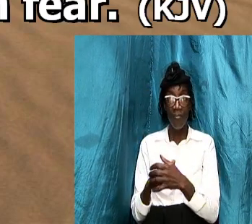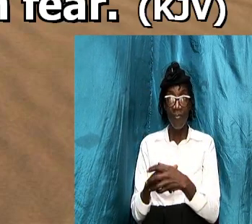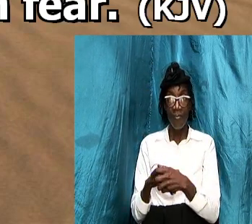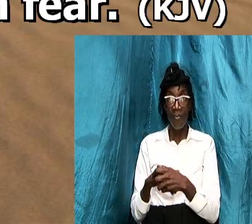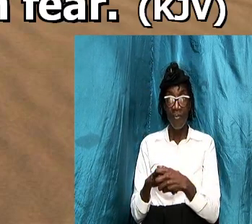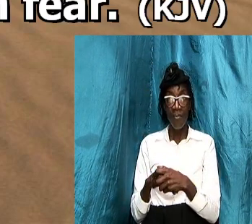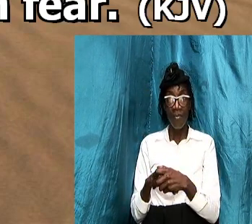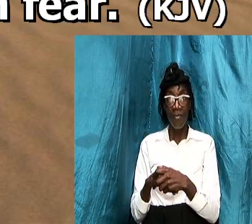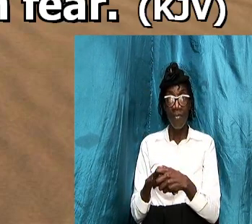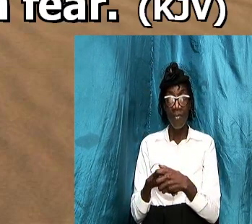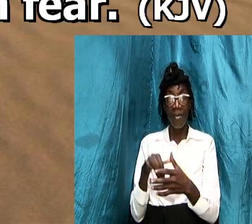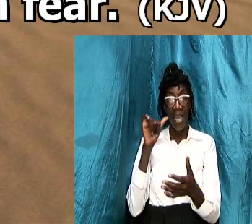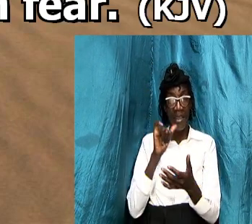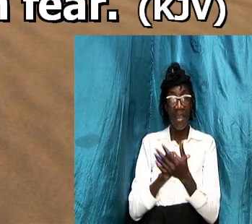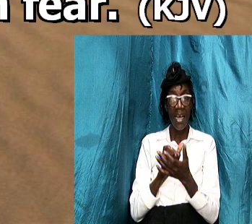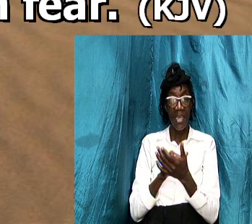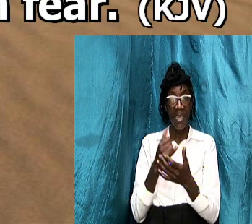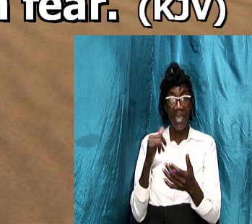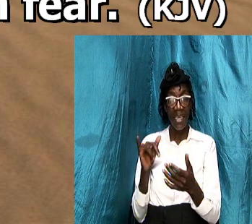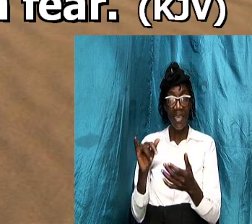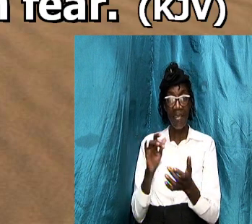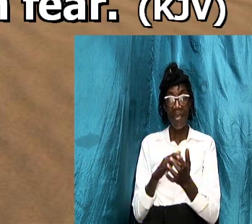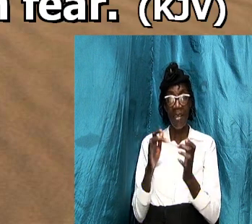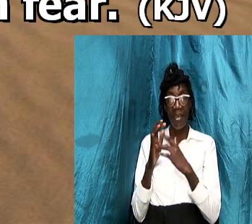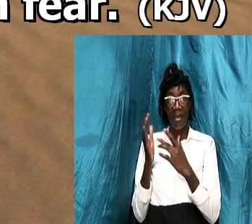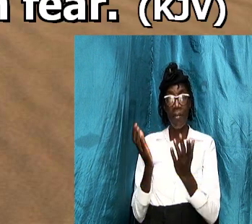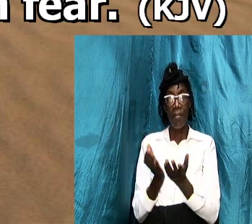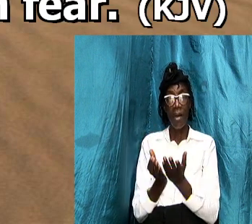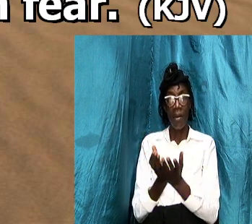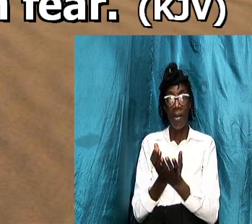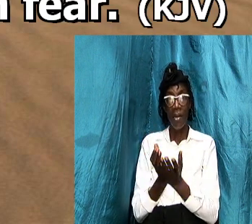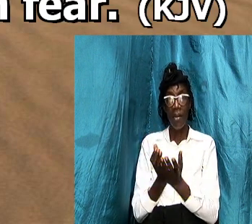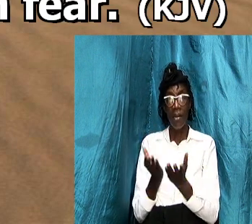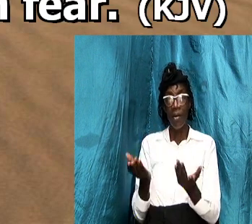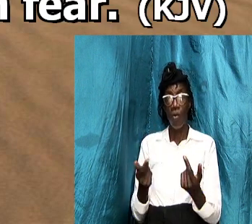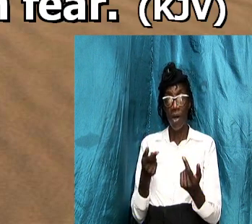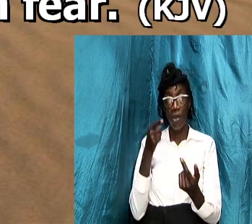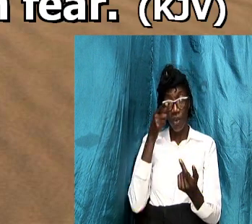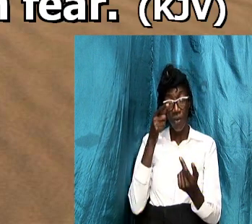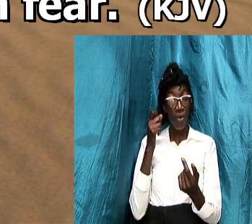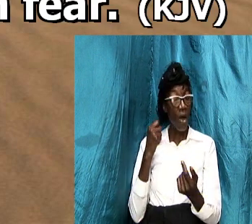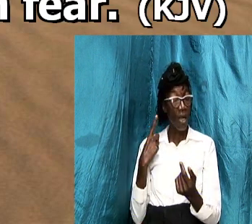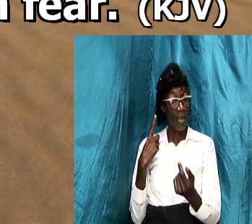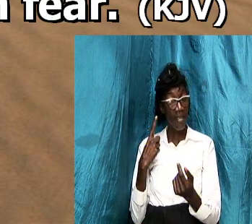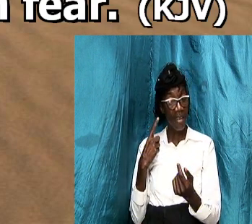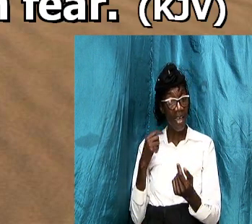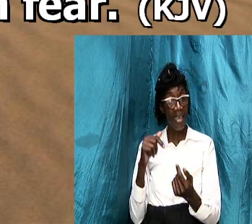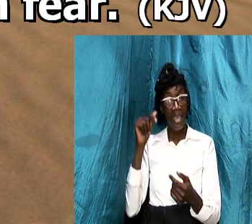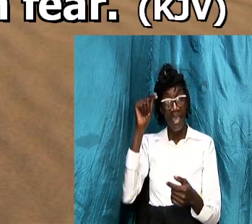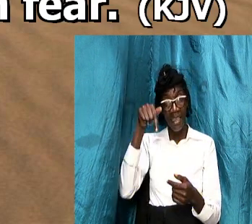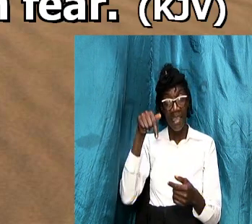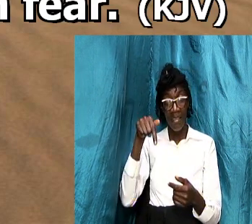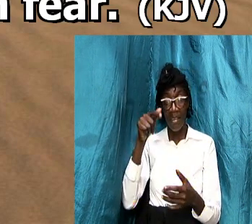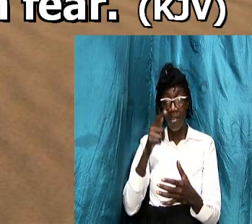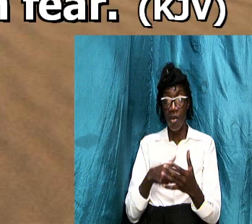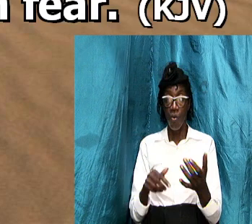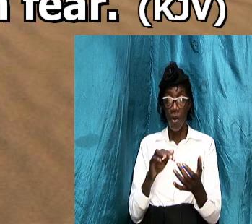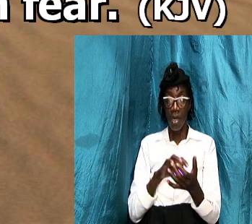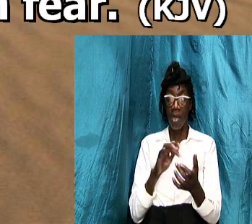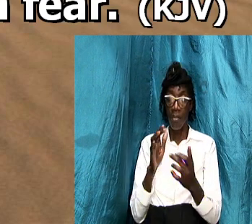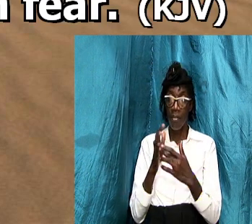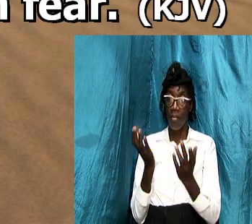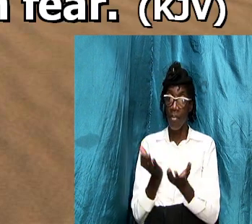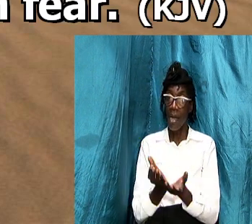unconditionally and that is bible and so i want us to understand that this is what this scripture is saying